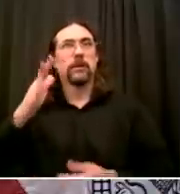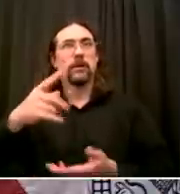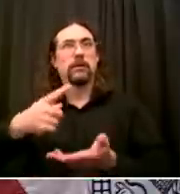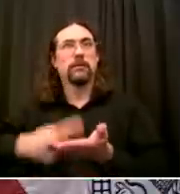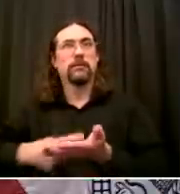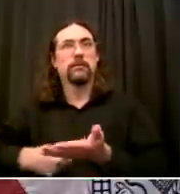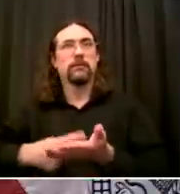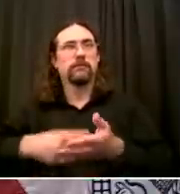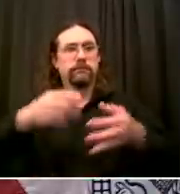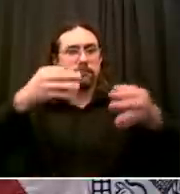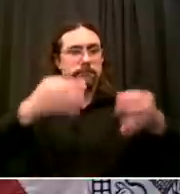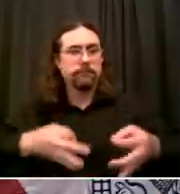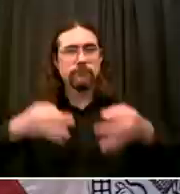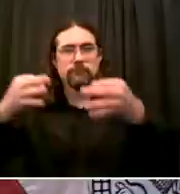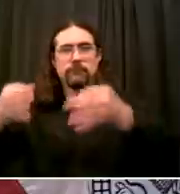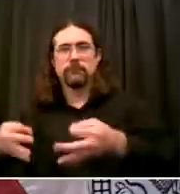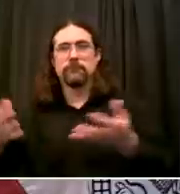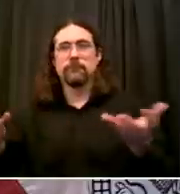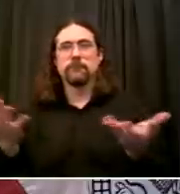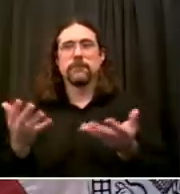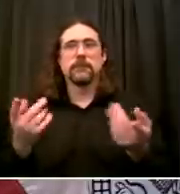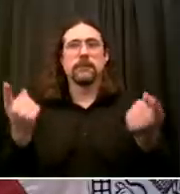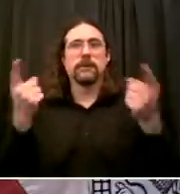The next is Mark Morales from CNN